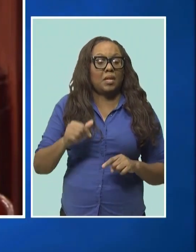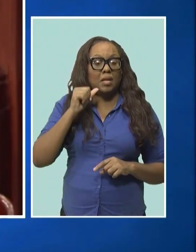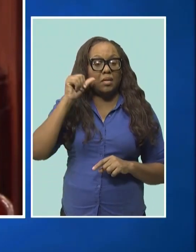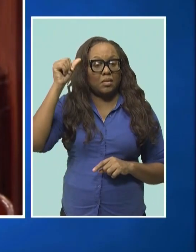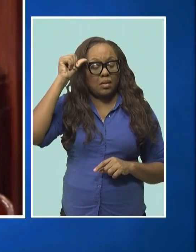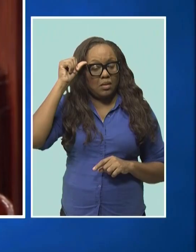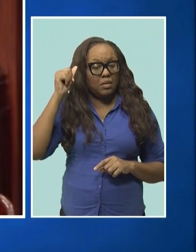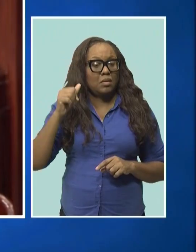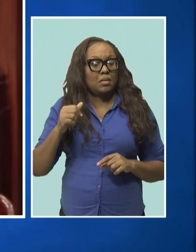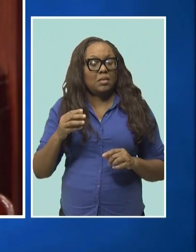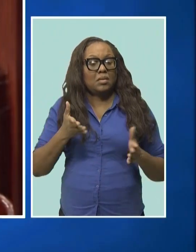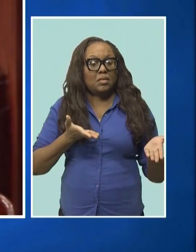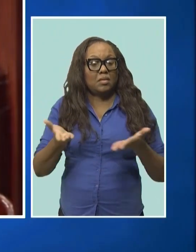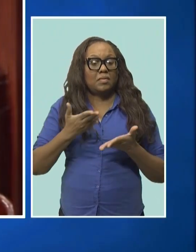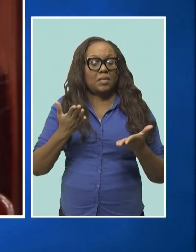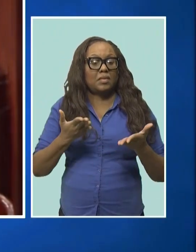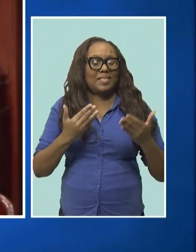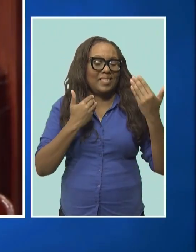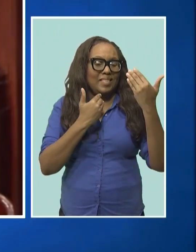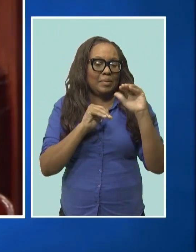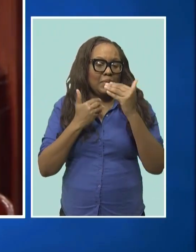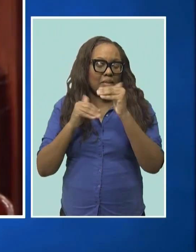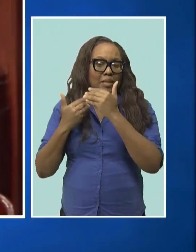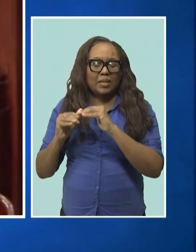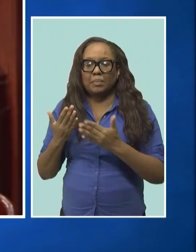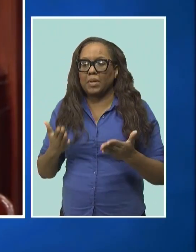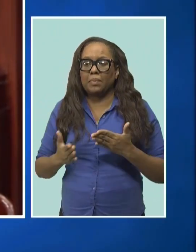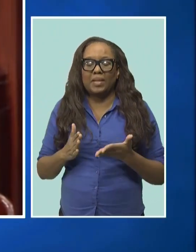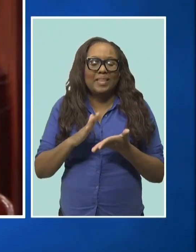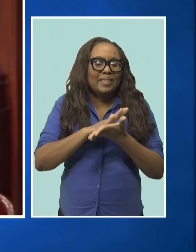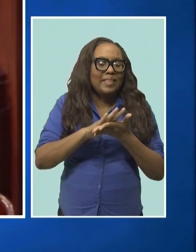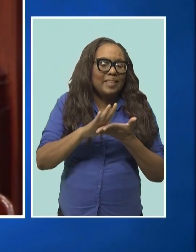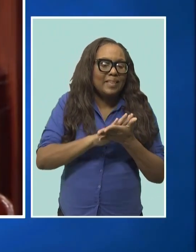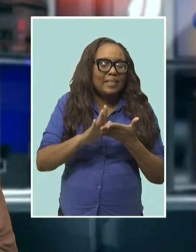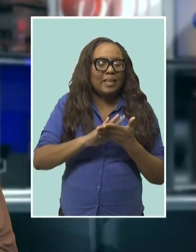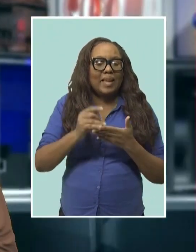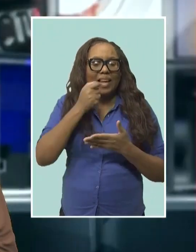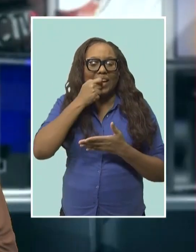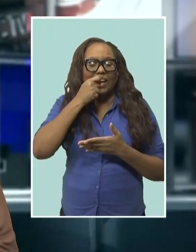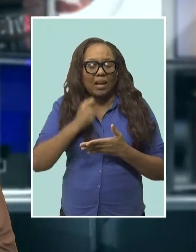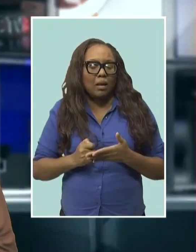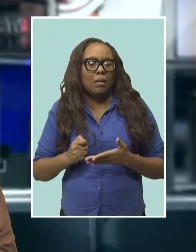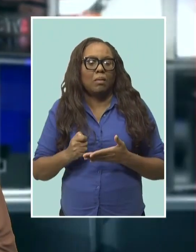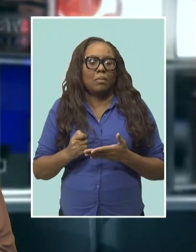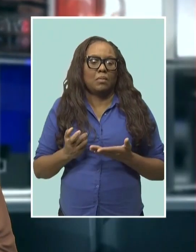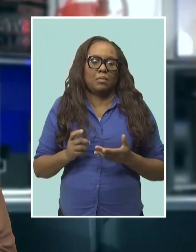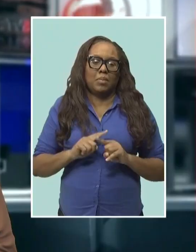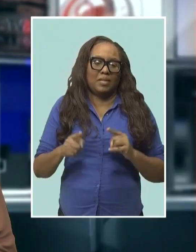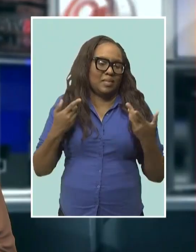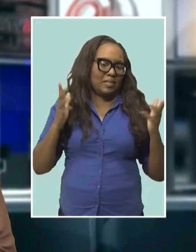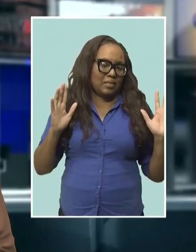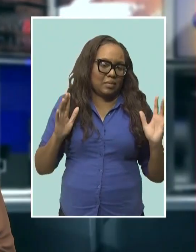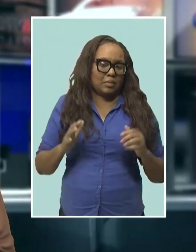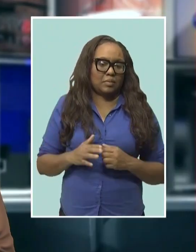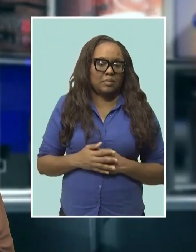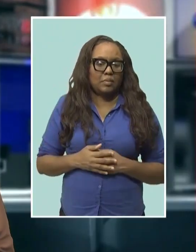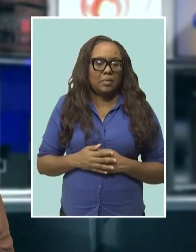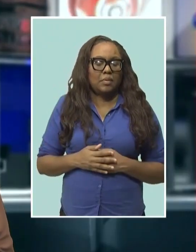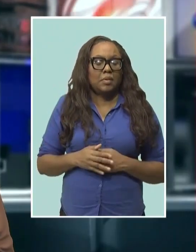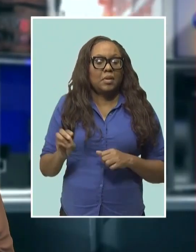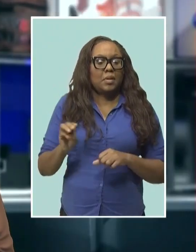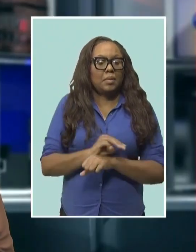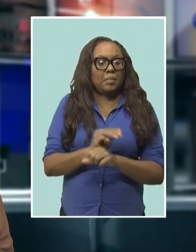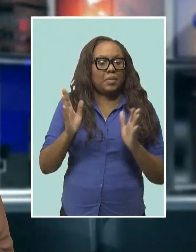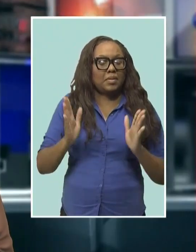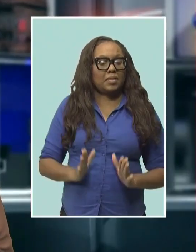individuals in that maybe cleanings and extractions. Offering her support for the resolution was